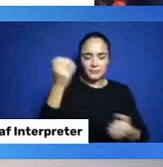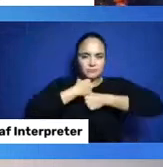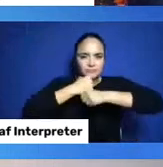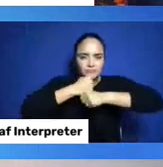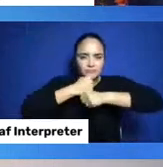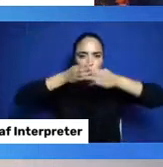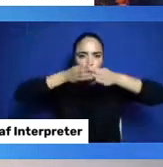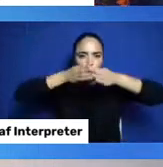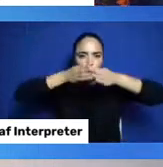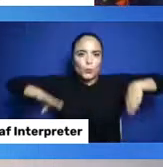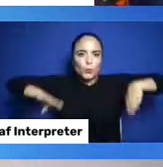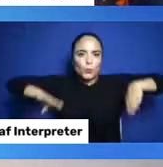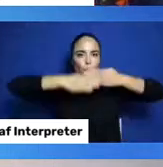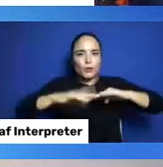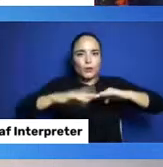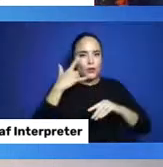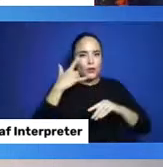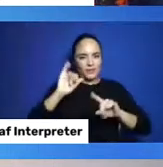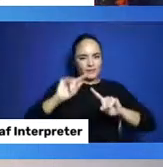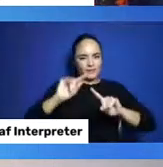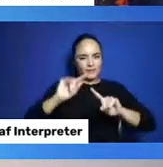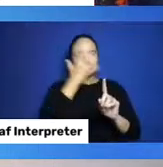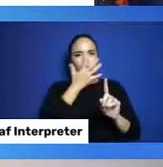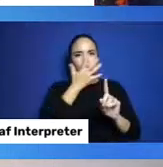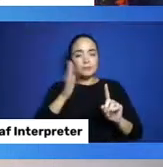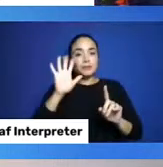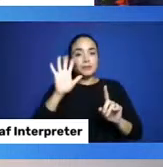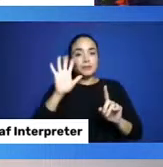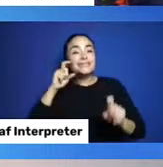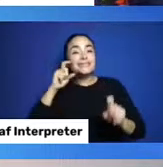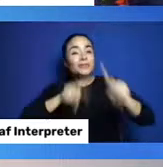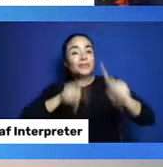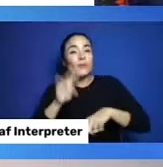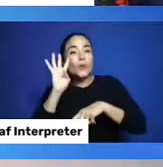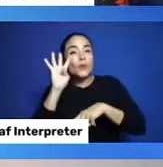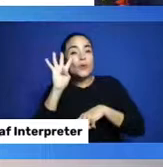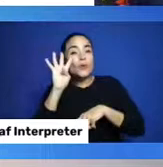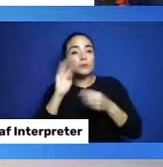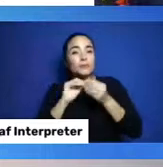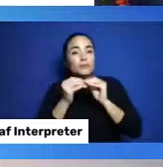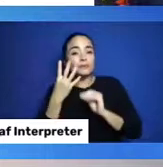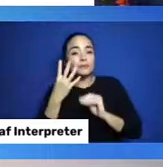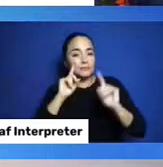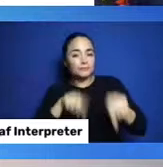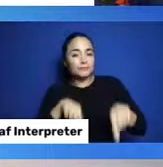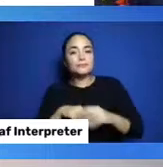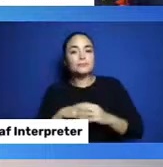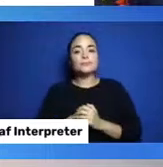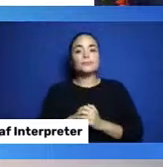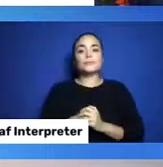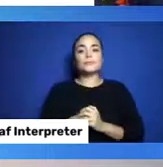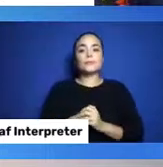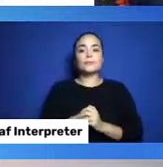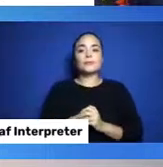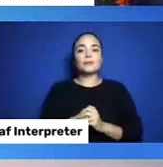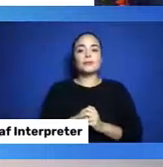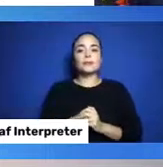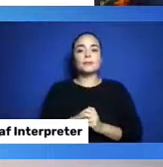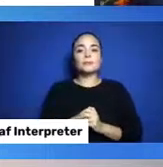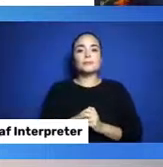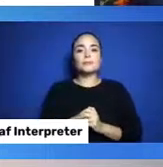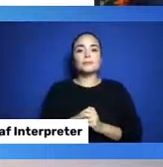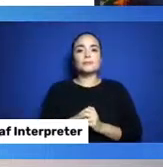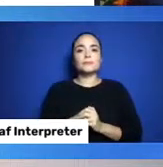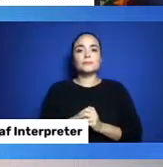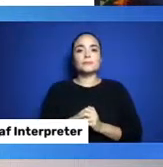the chat answers to those four questions. With the fourth question being, which container will hold the most?